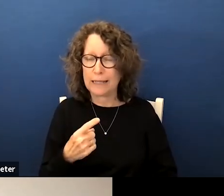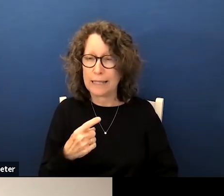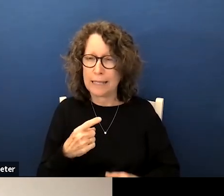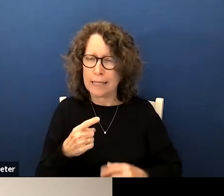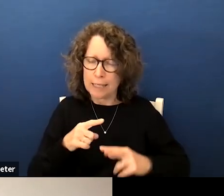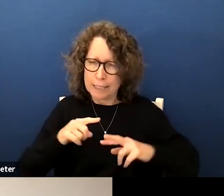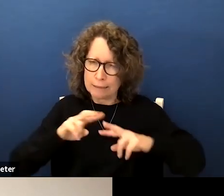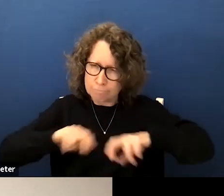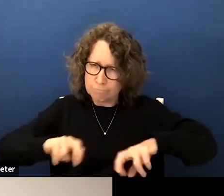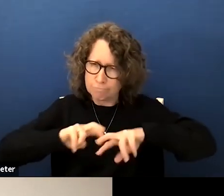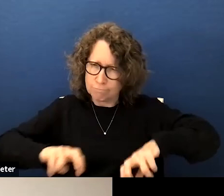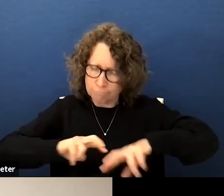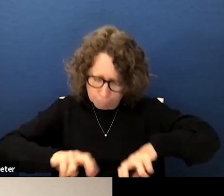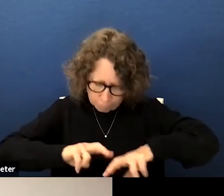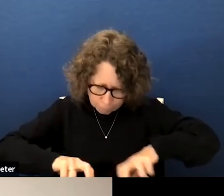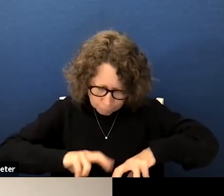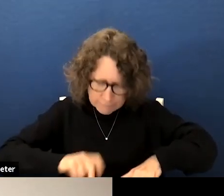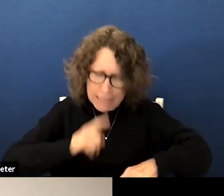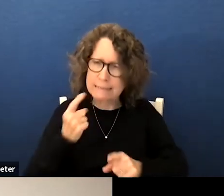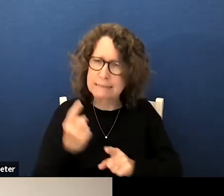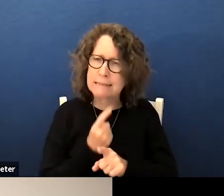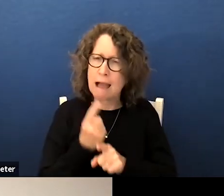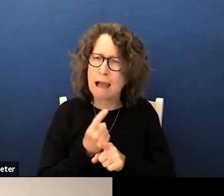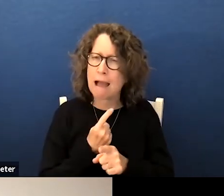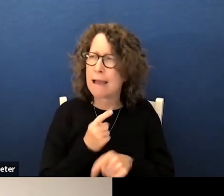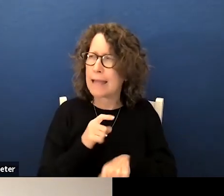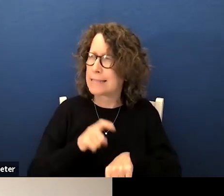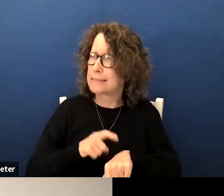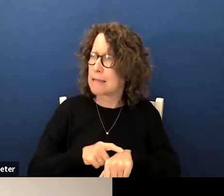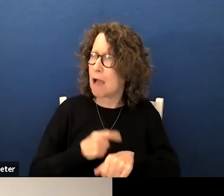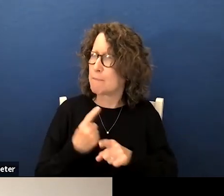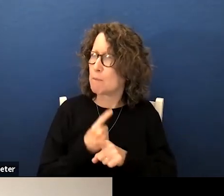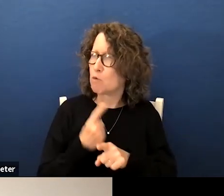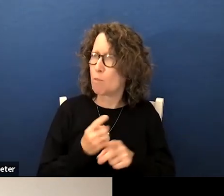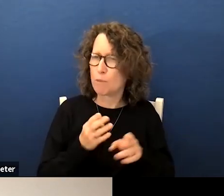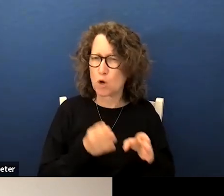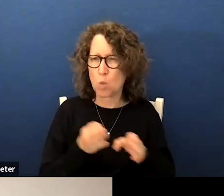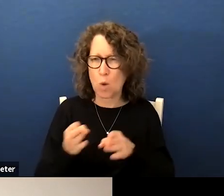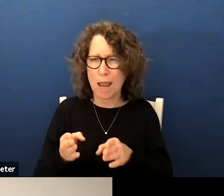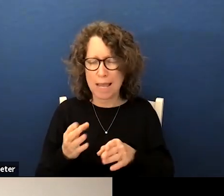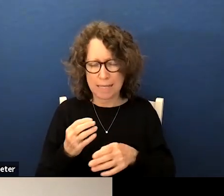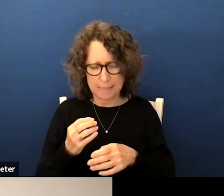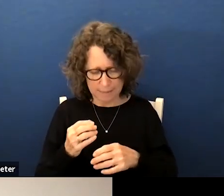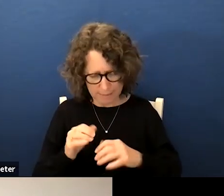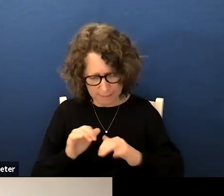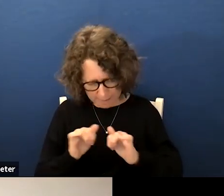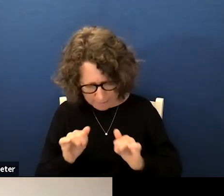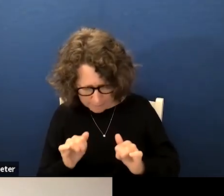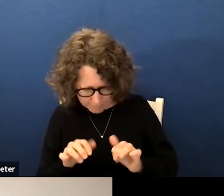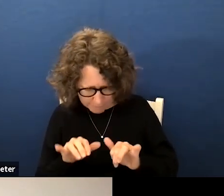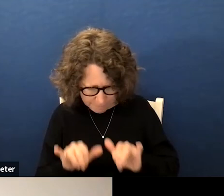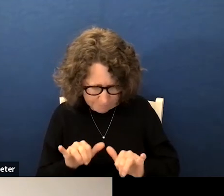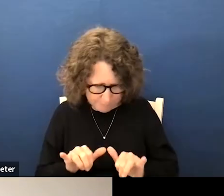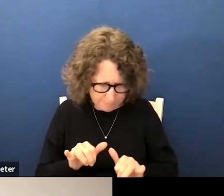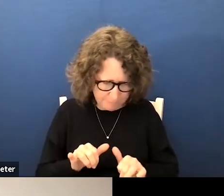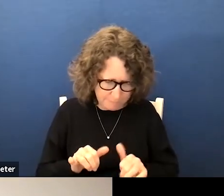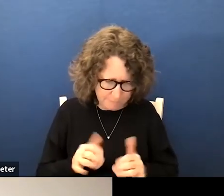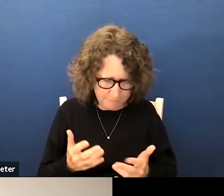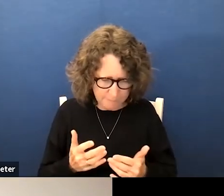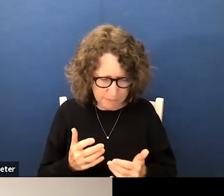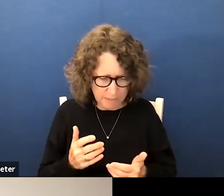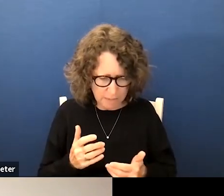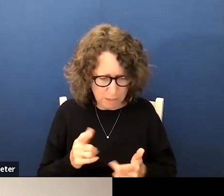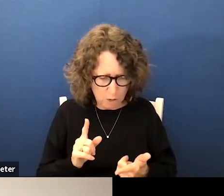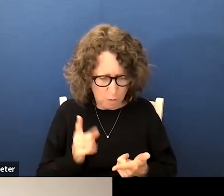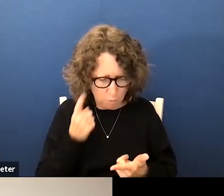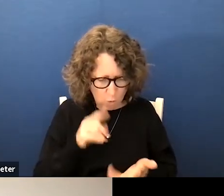down in time appropriate ways and differentiated uh ways to the